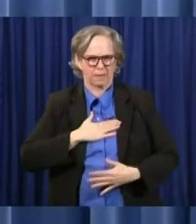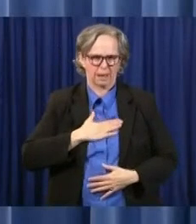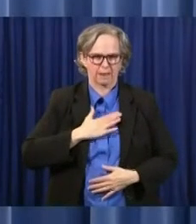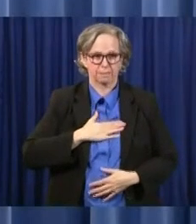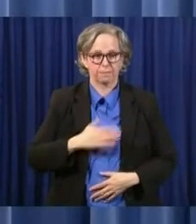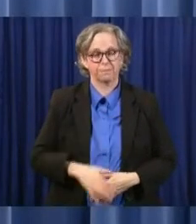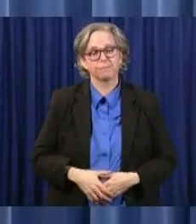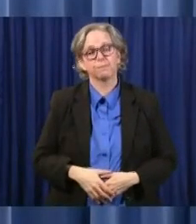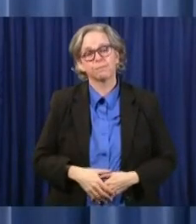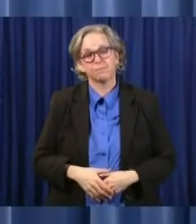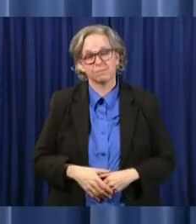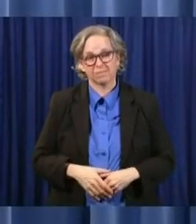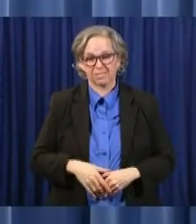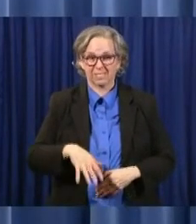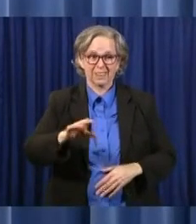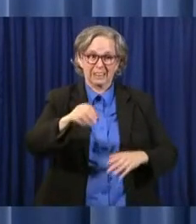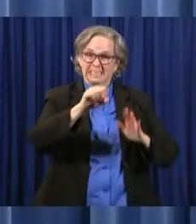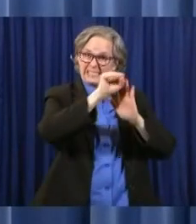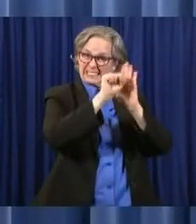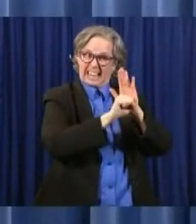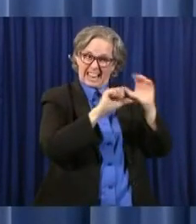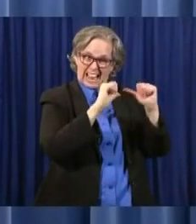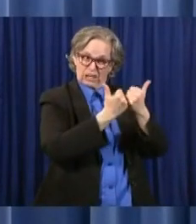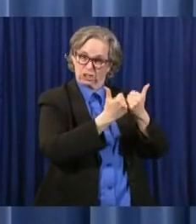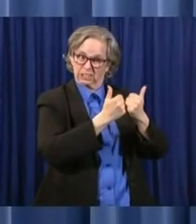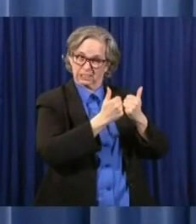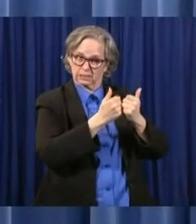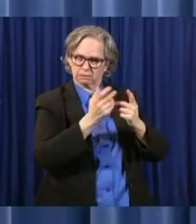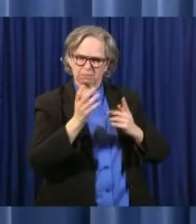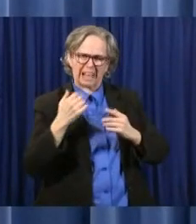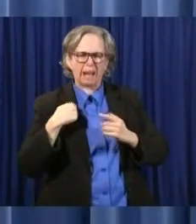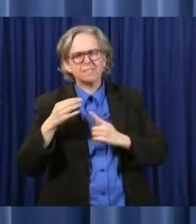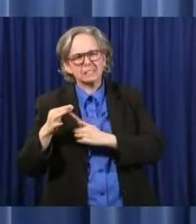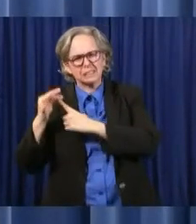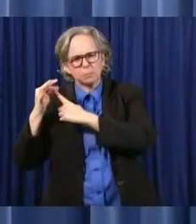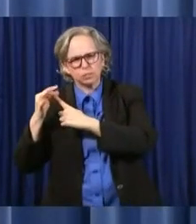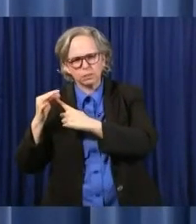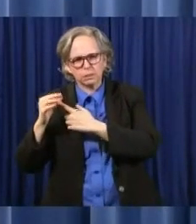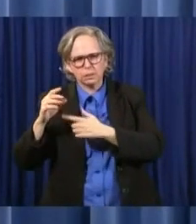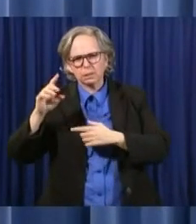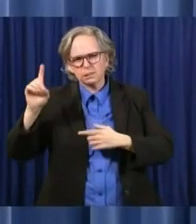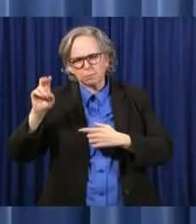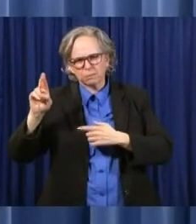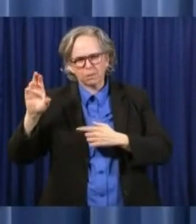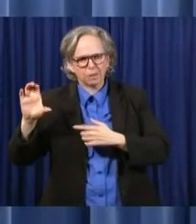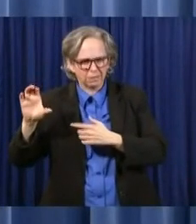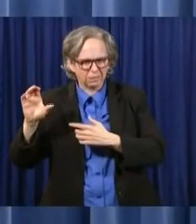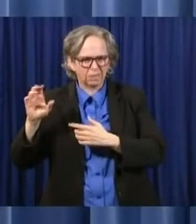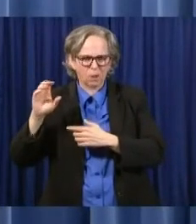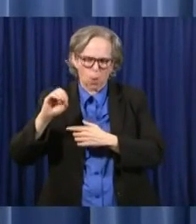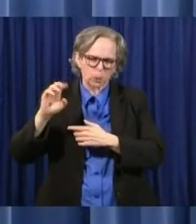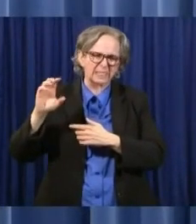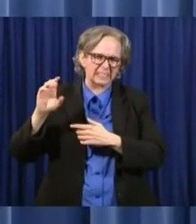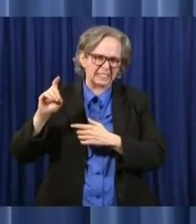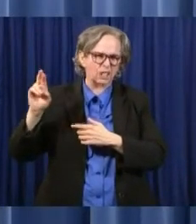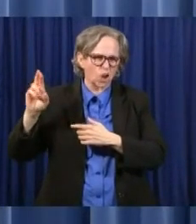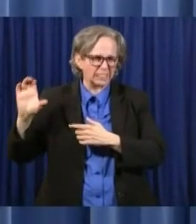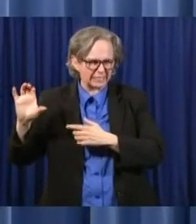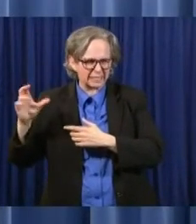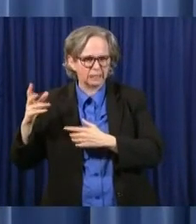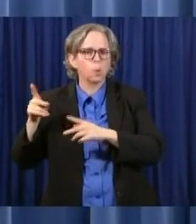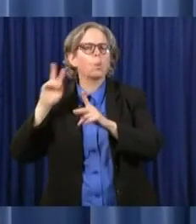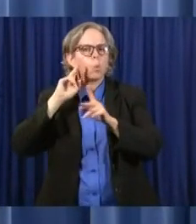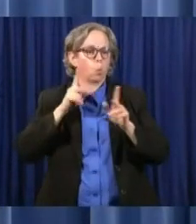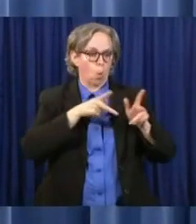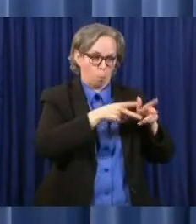Rehabilitation and Corrections, is taking cuts, including the governor's office. Regarding our state agencies, on